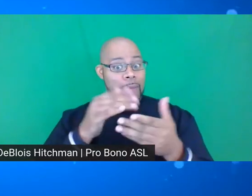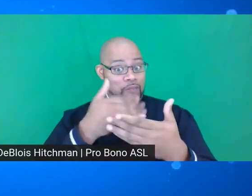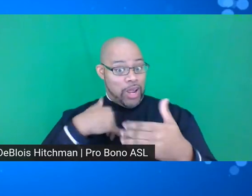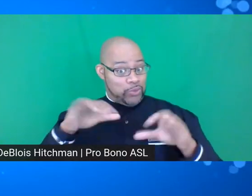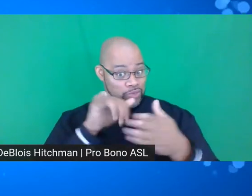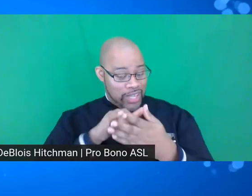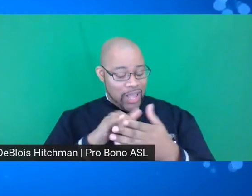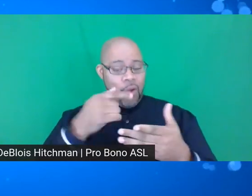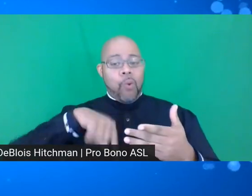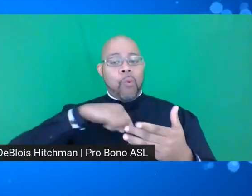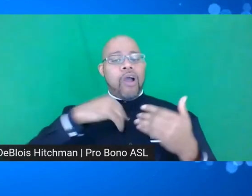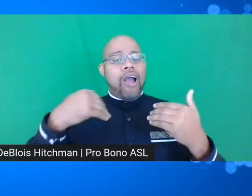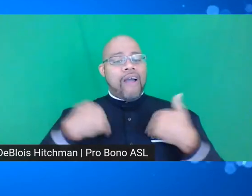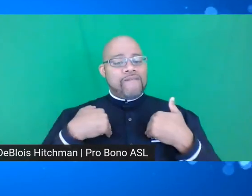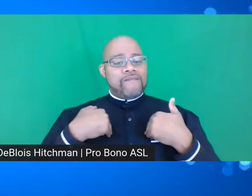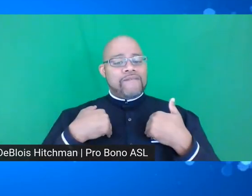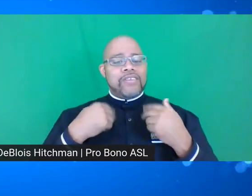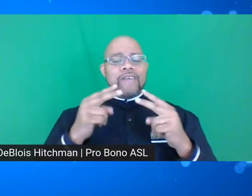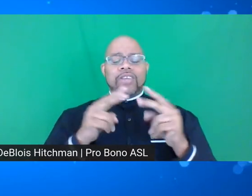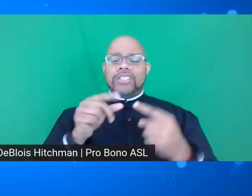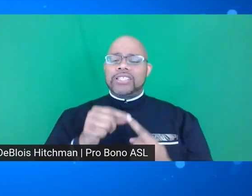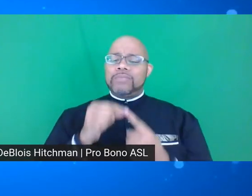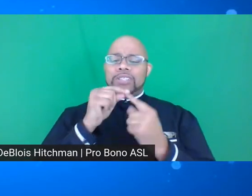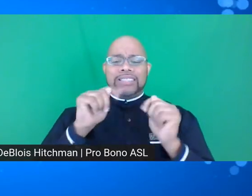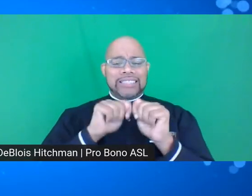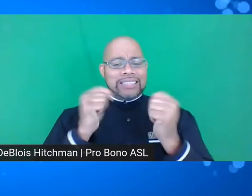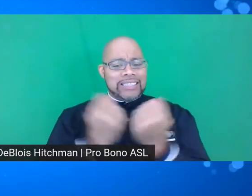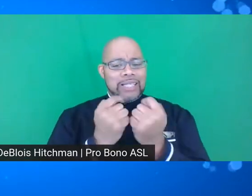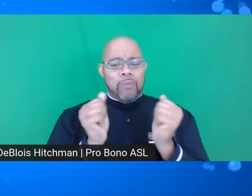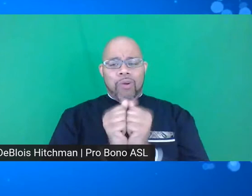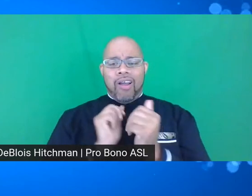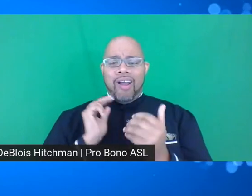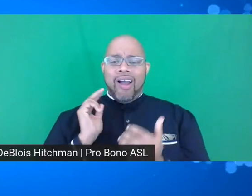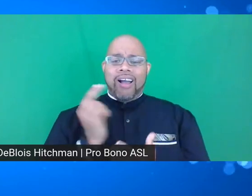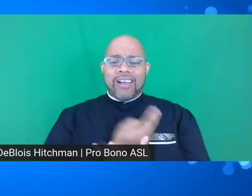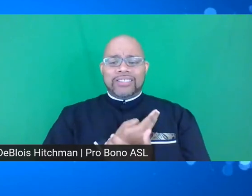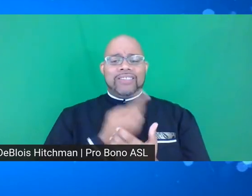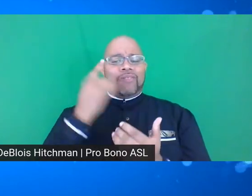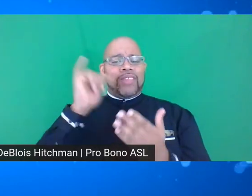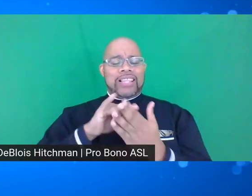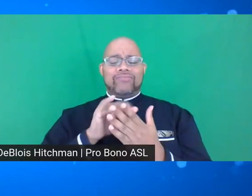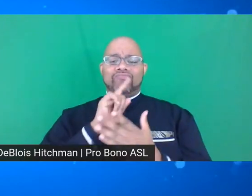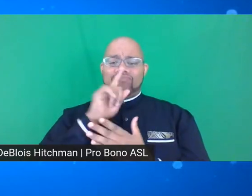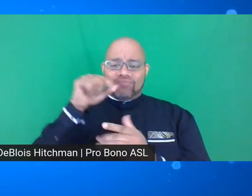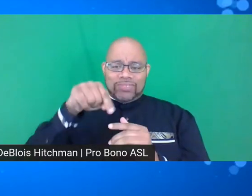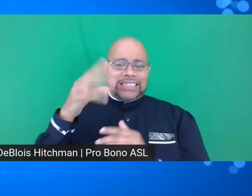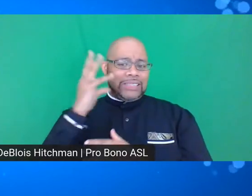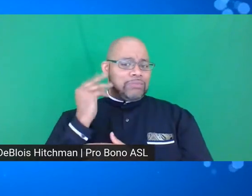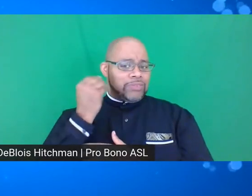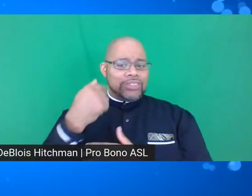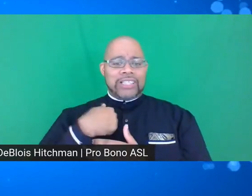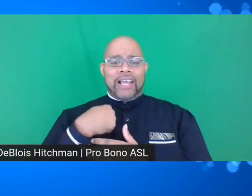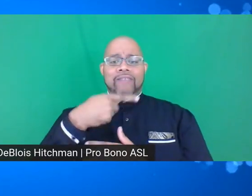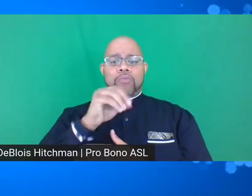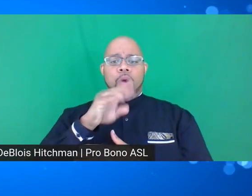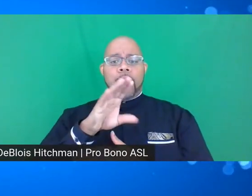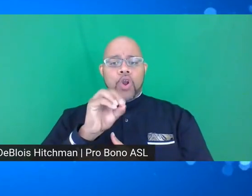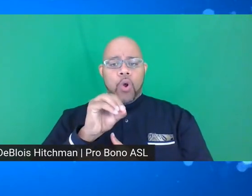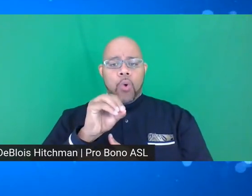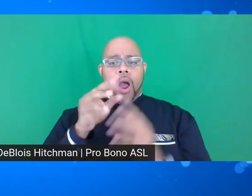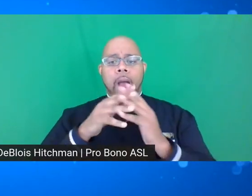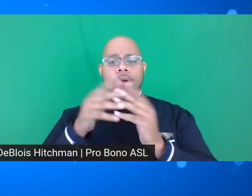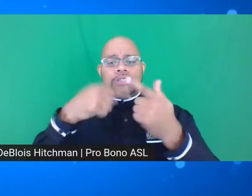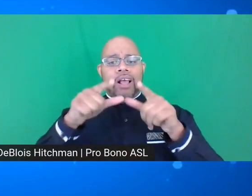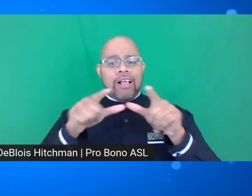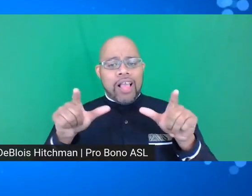that, rather, we have a very special team with us for this experience. We have pro bono American